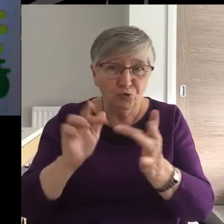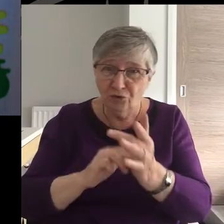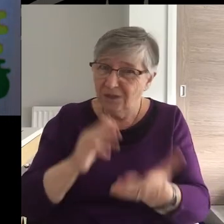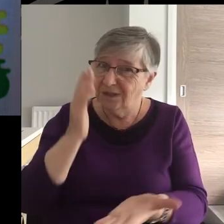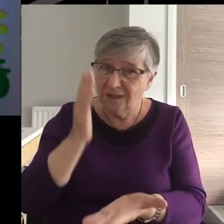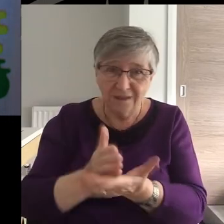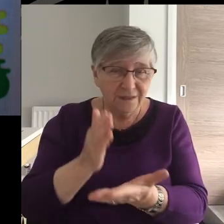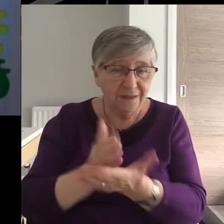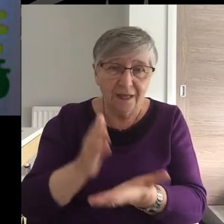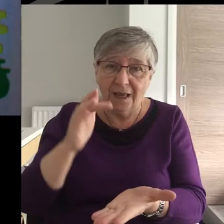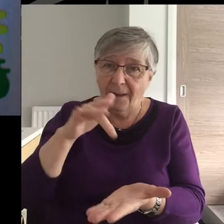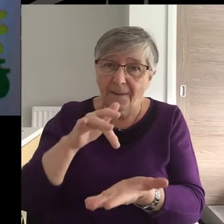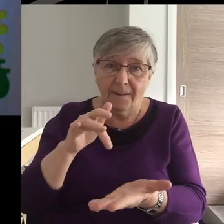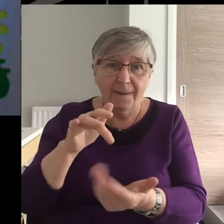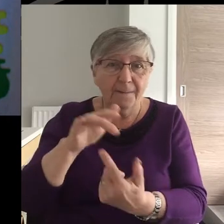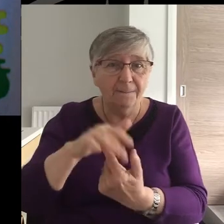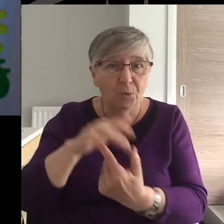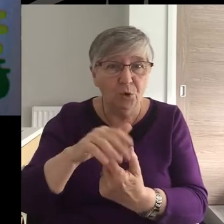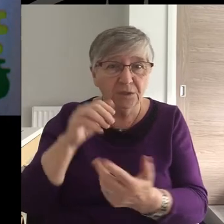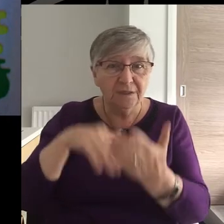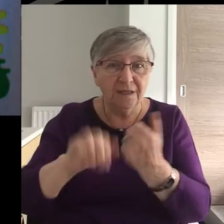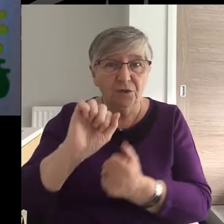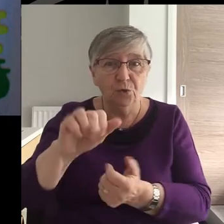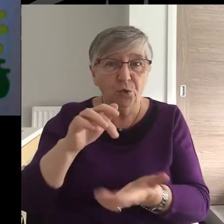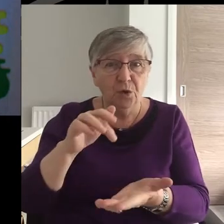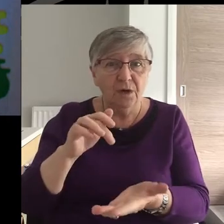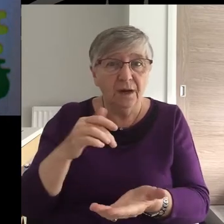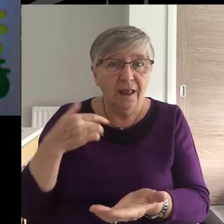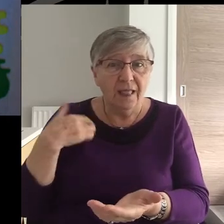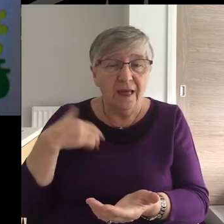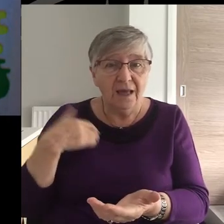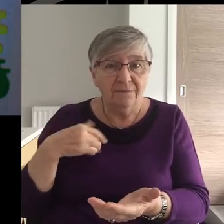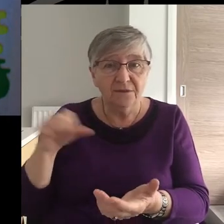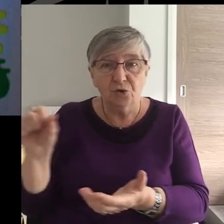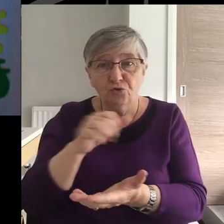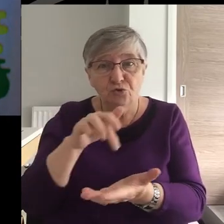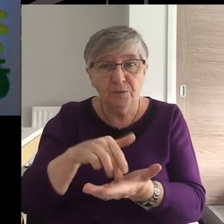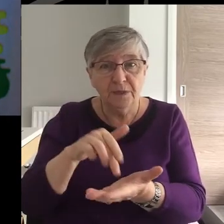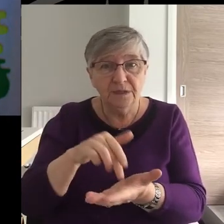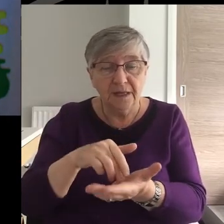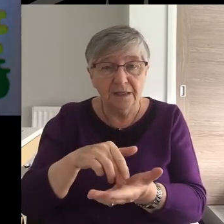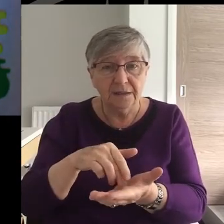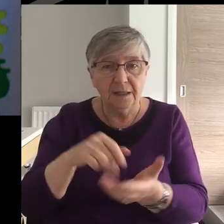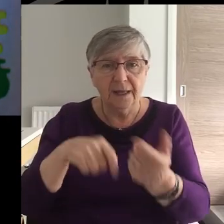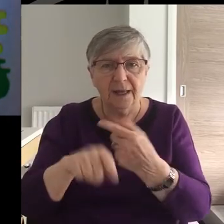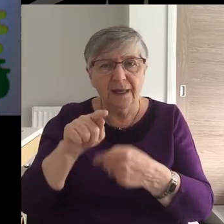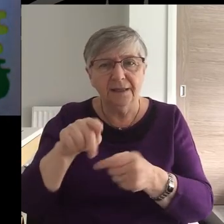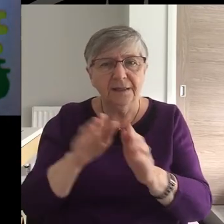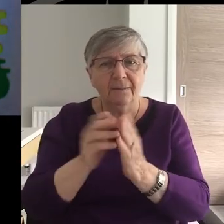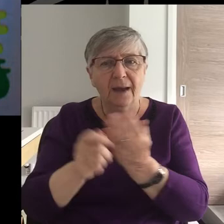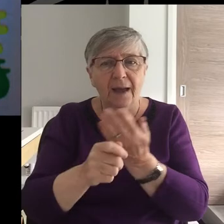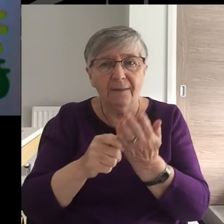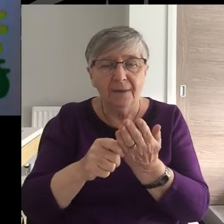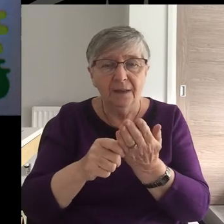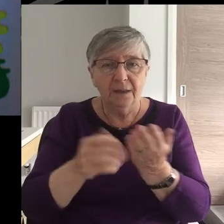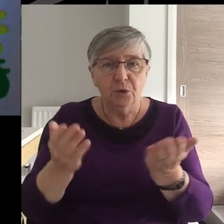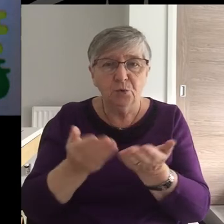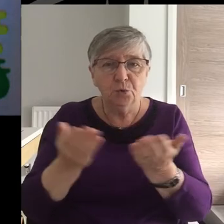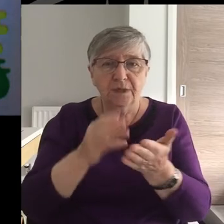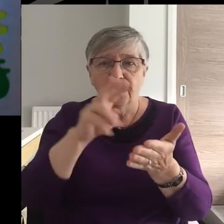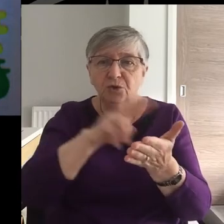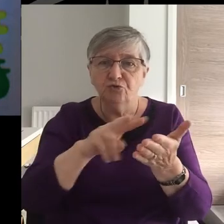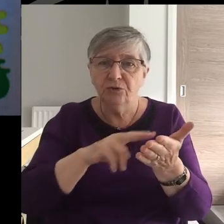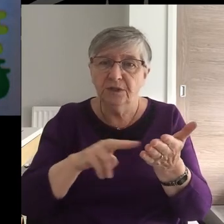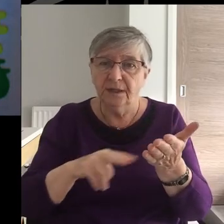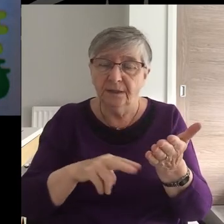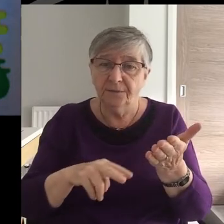center of their lives. In NIV Church Bibles, today's reading, Colossians 3,